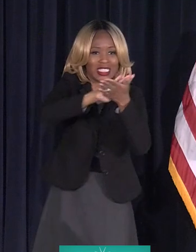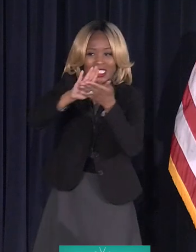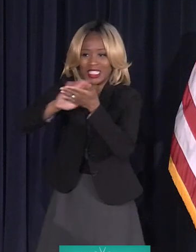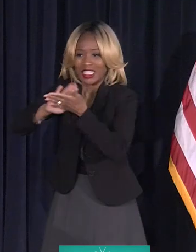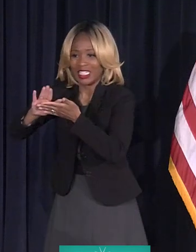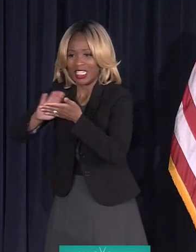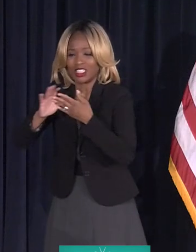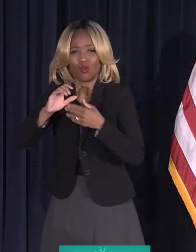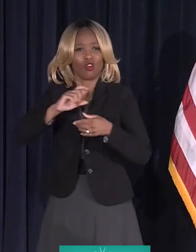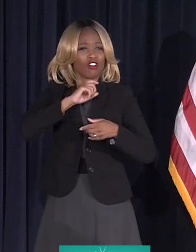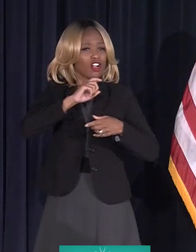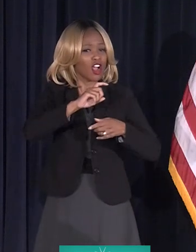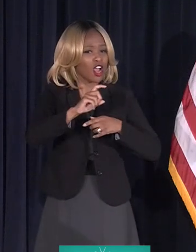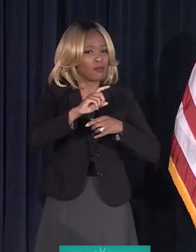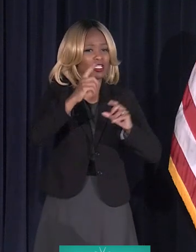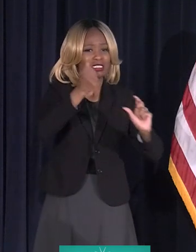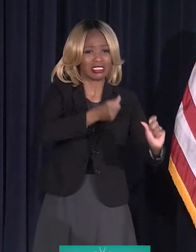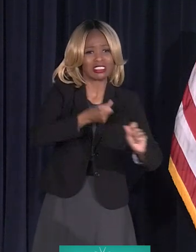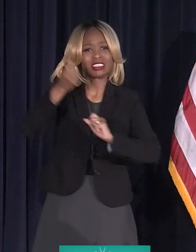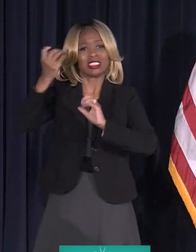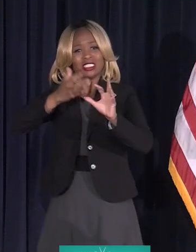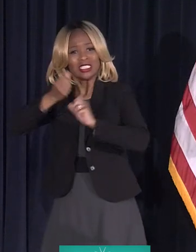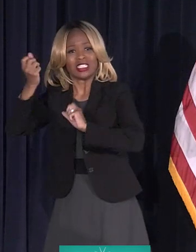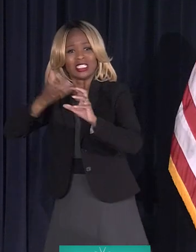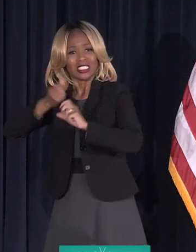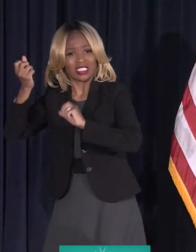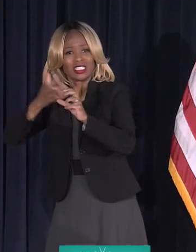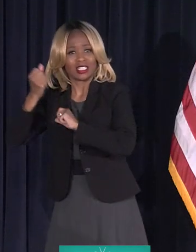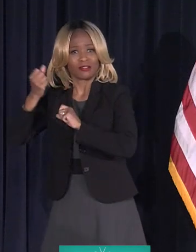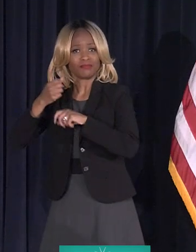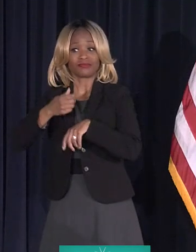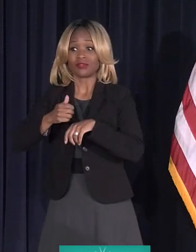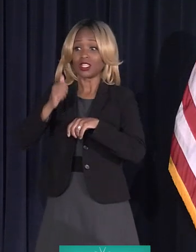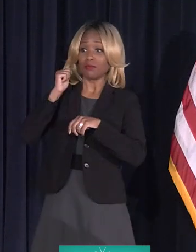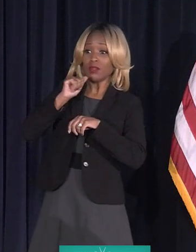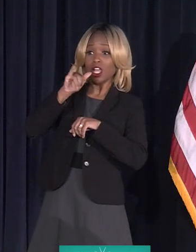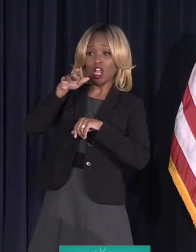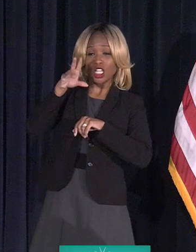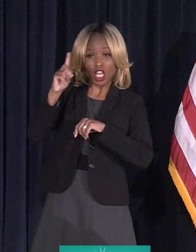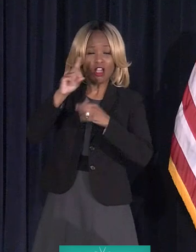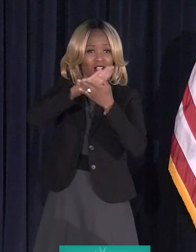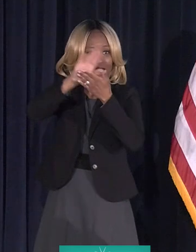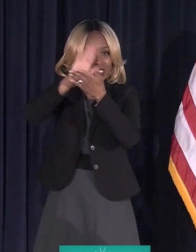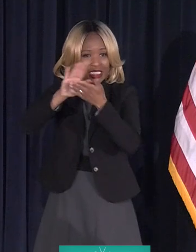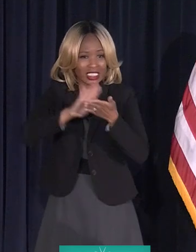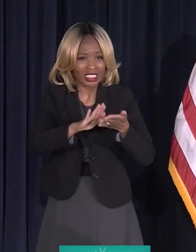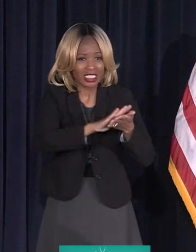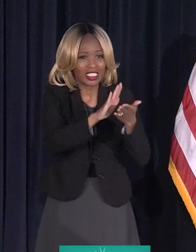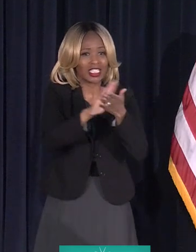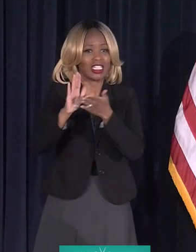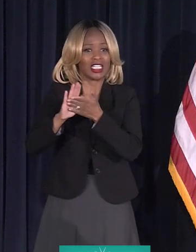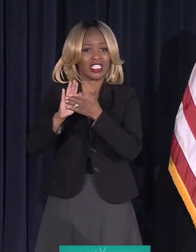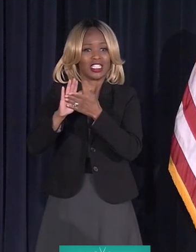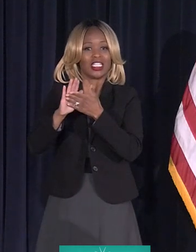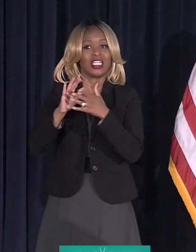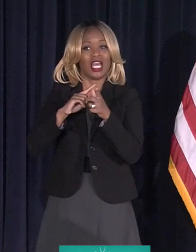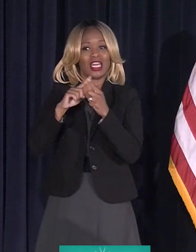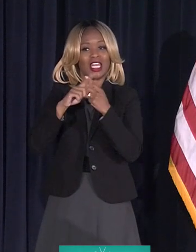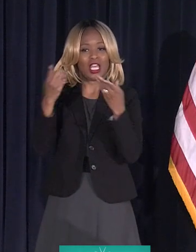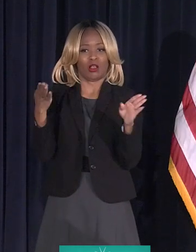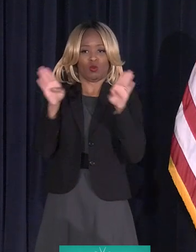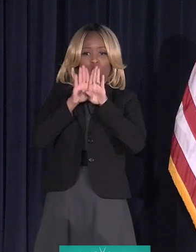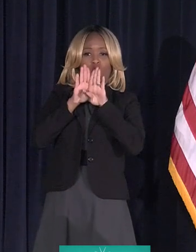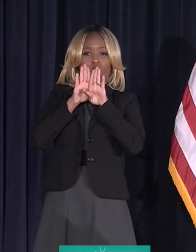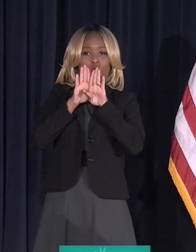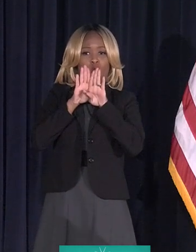take the trash and all the other stuff that's in somebody's houses, and in the backyards, we will clean them out. Then we'll seal them up.